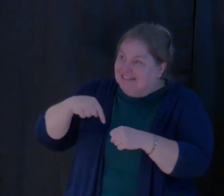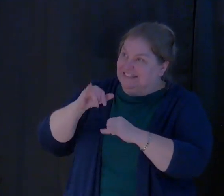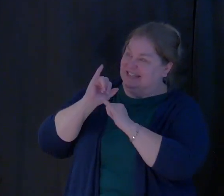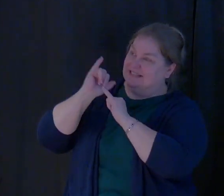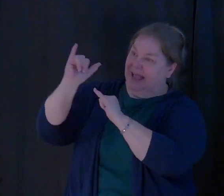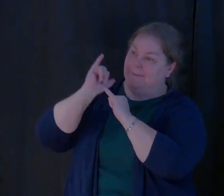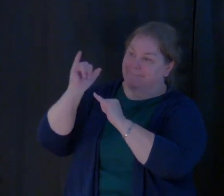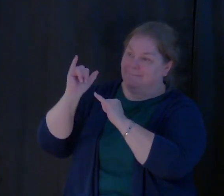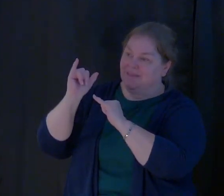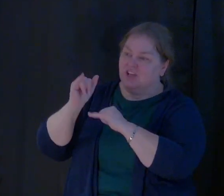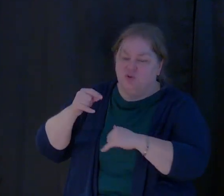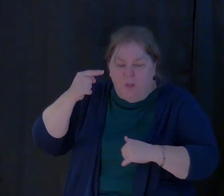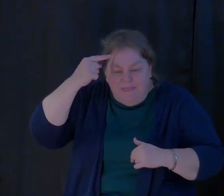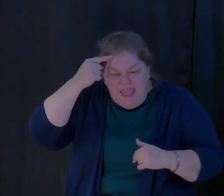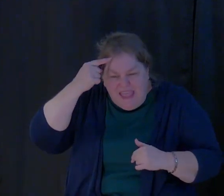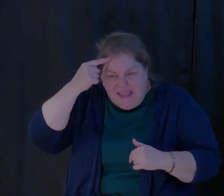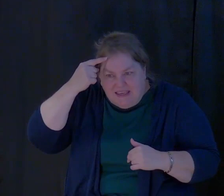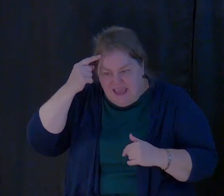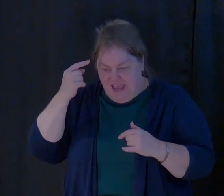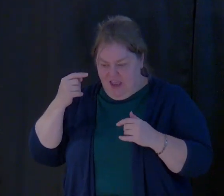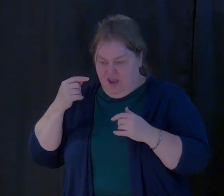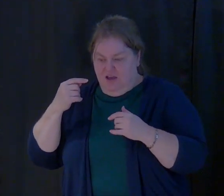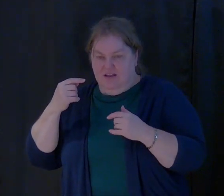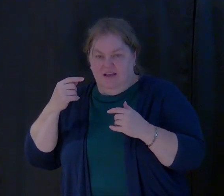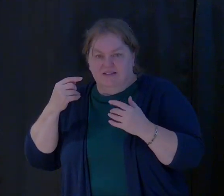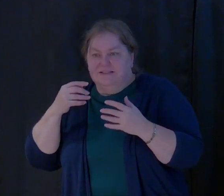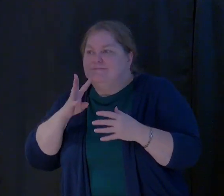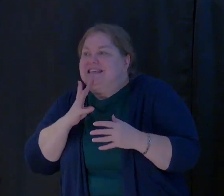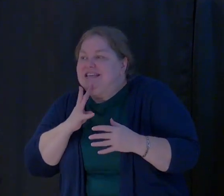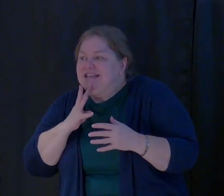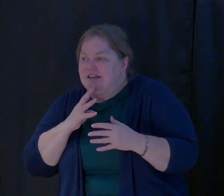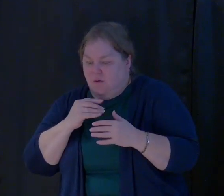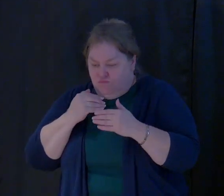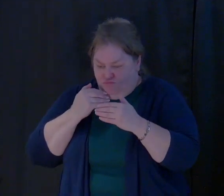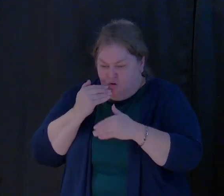think, speak, process, grow, develop.